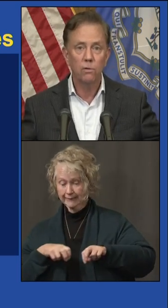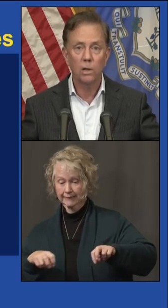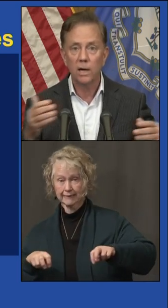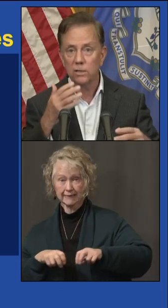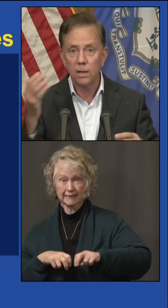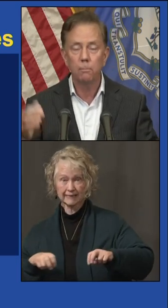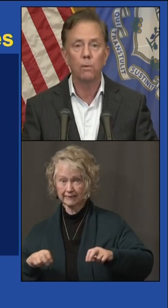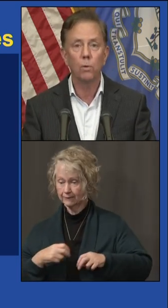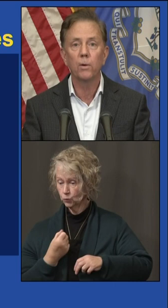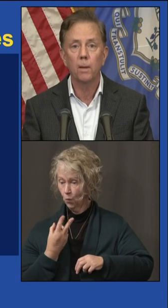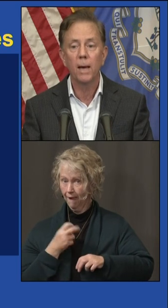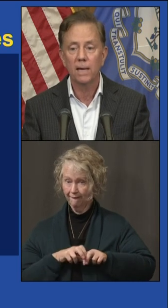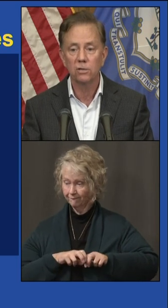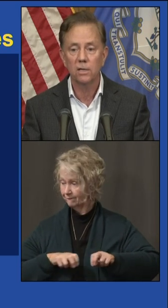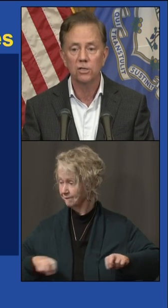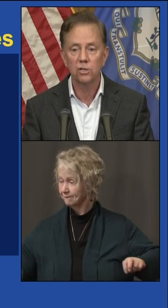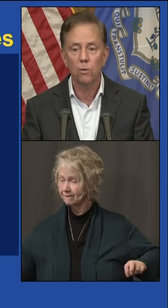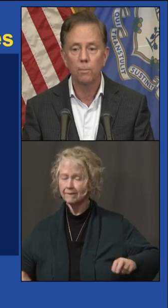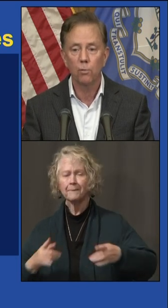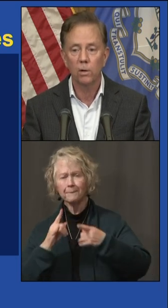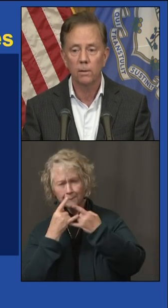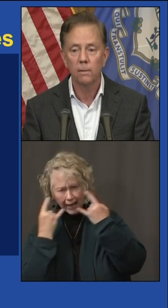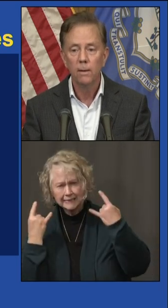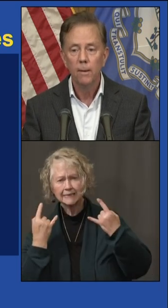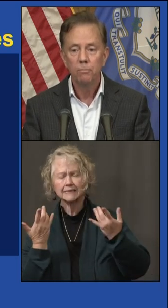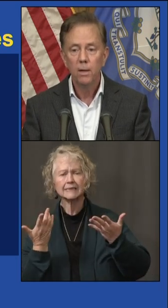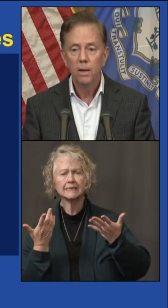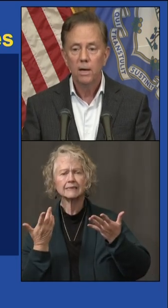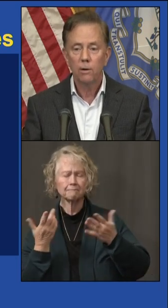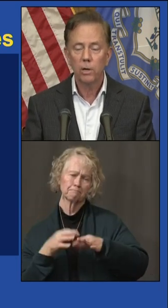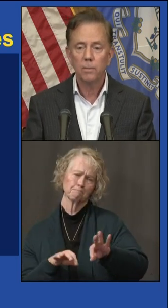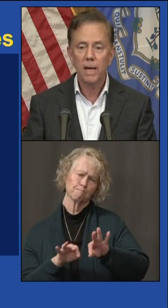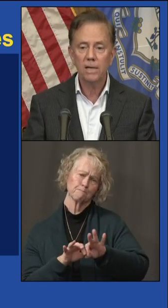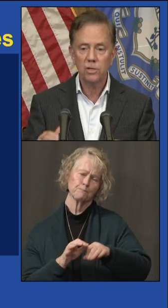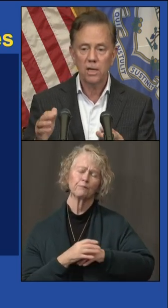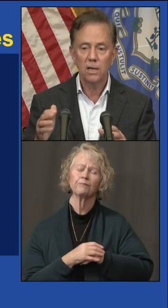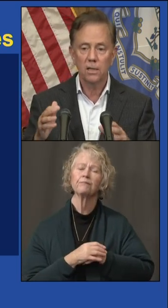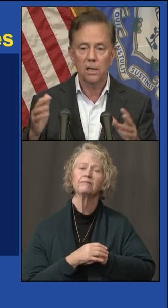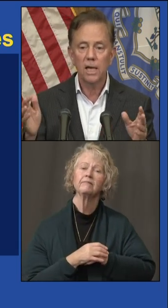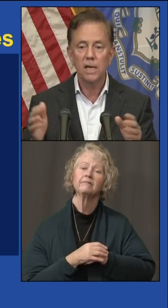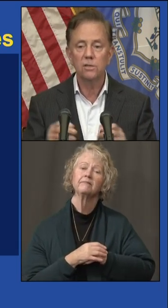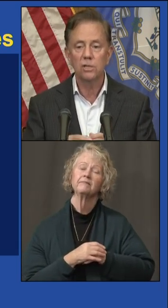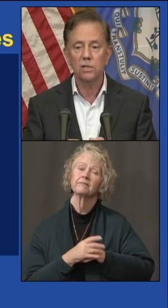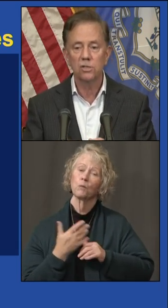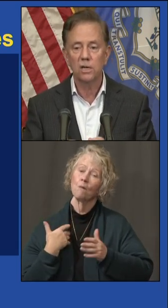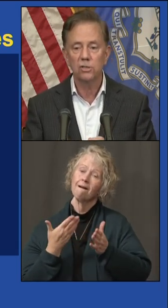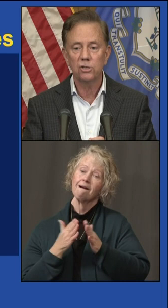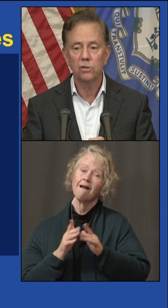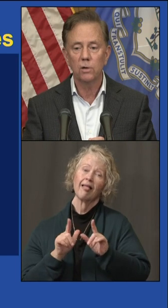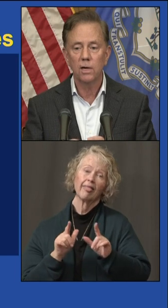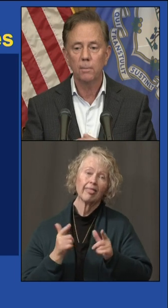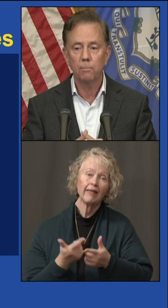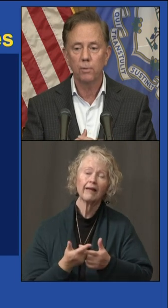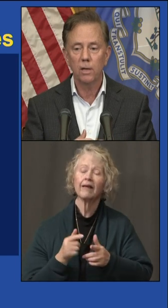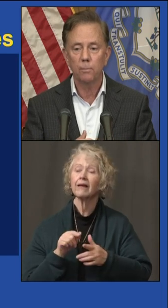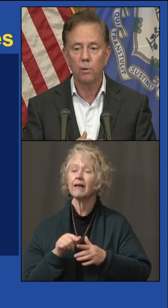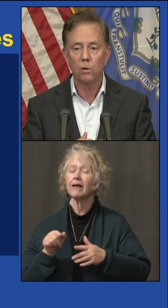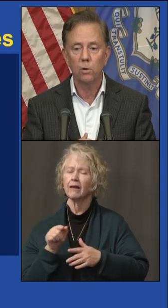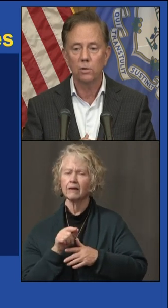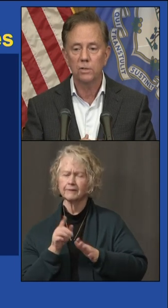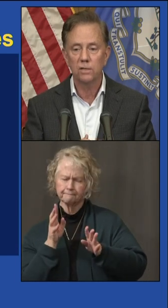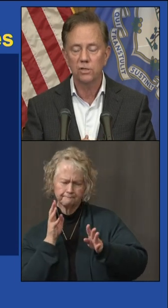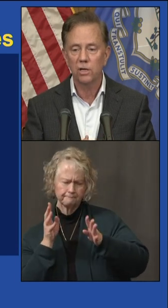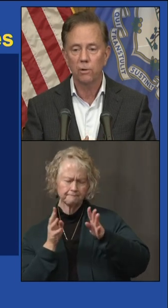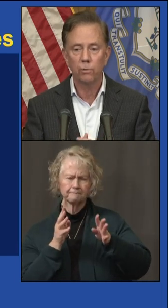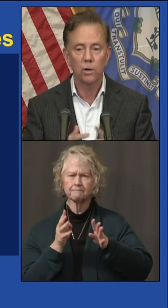12 of you lined up wearing the mask. It's so important. And we're going to be asking the leagues and such to come up with the